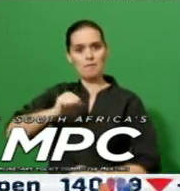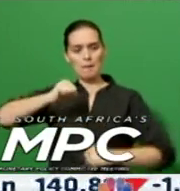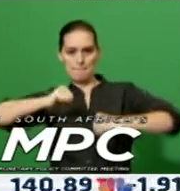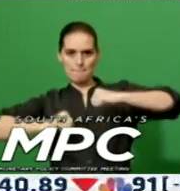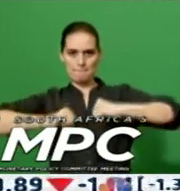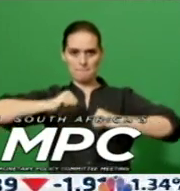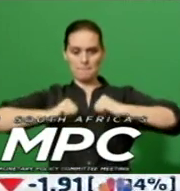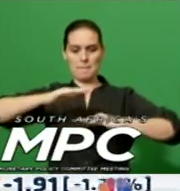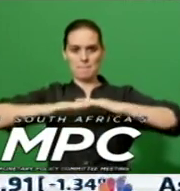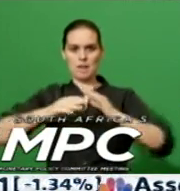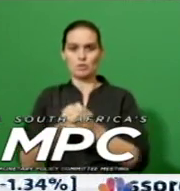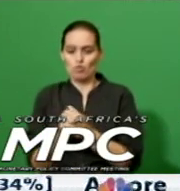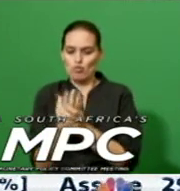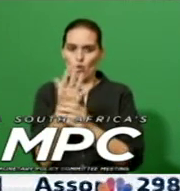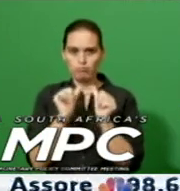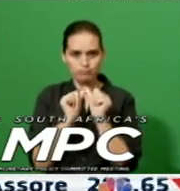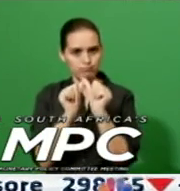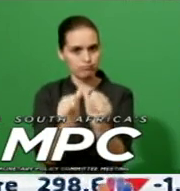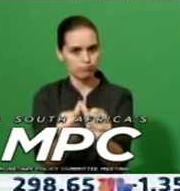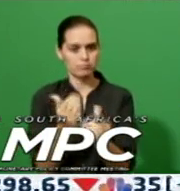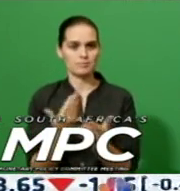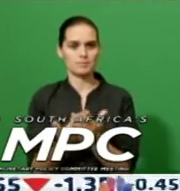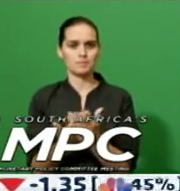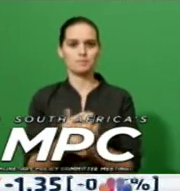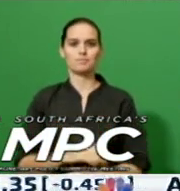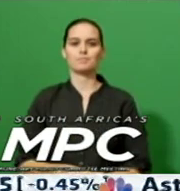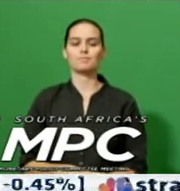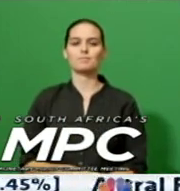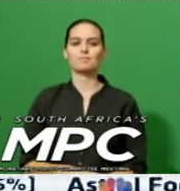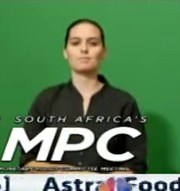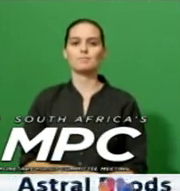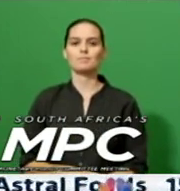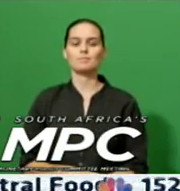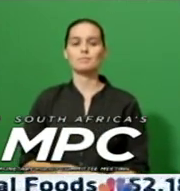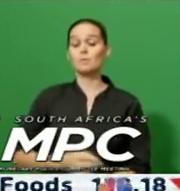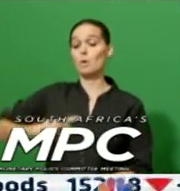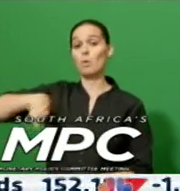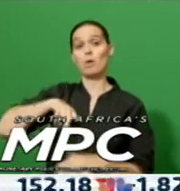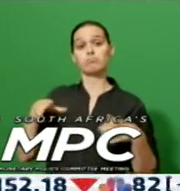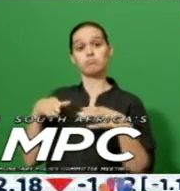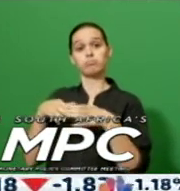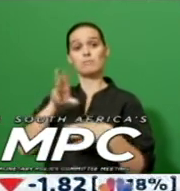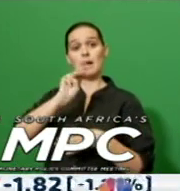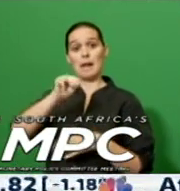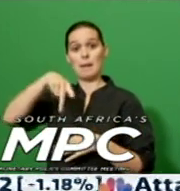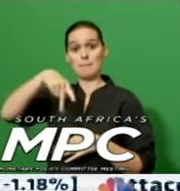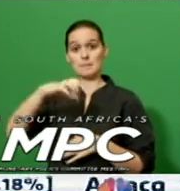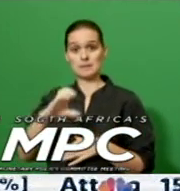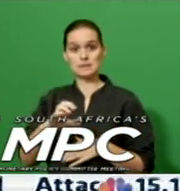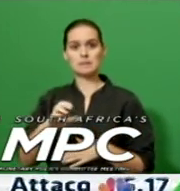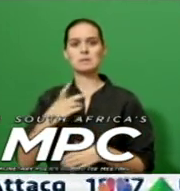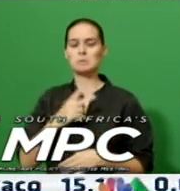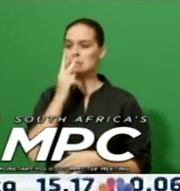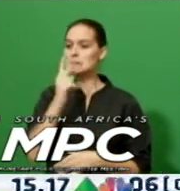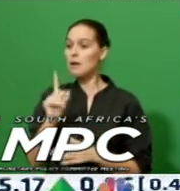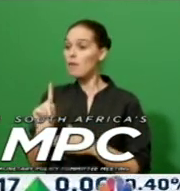sustainable growth. The approach of the MPC is to look through the first round